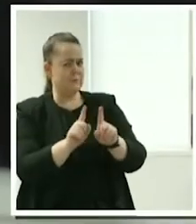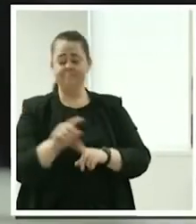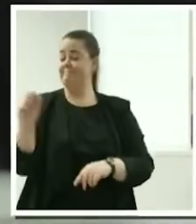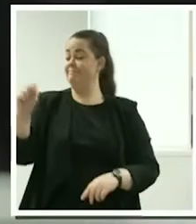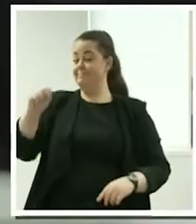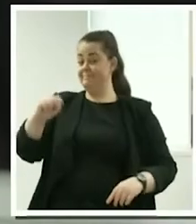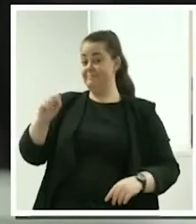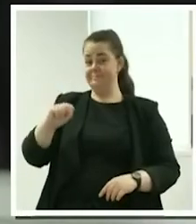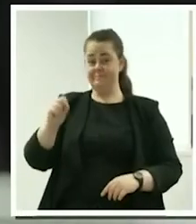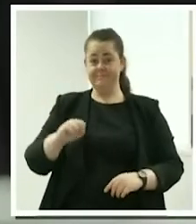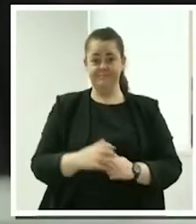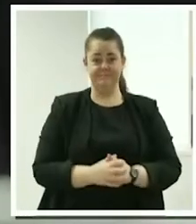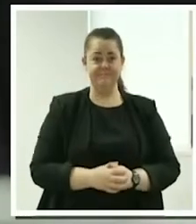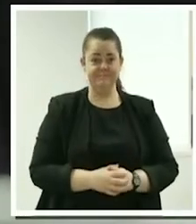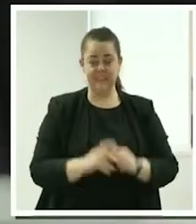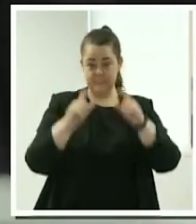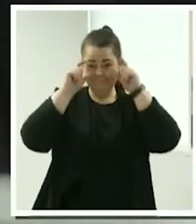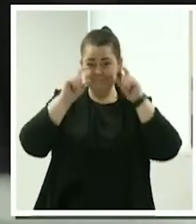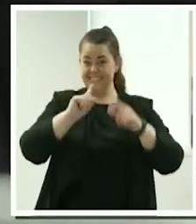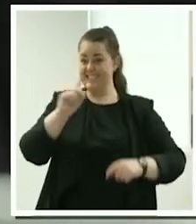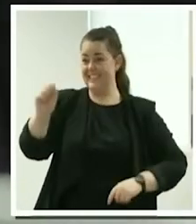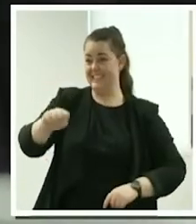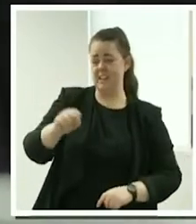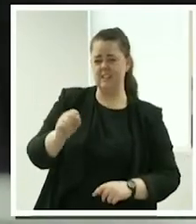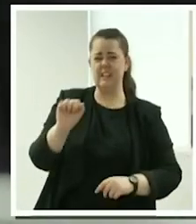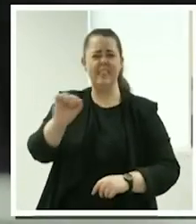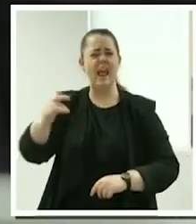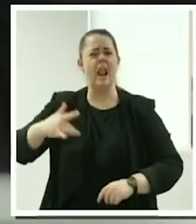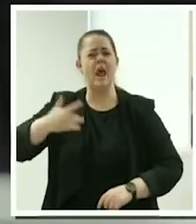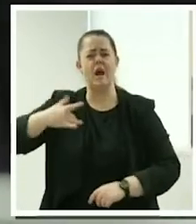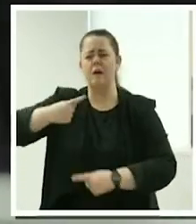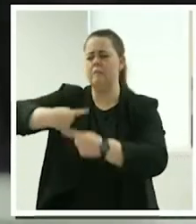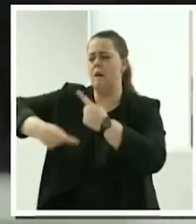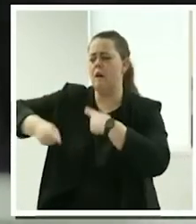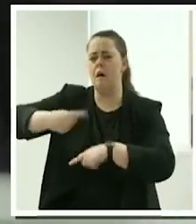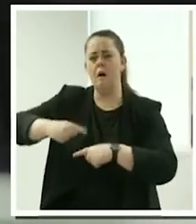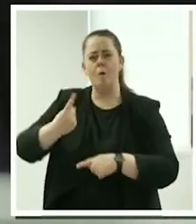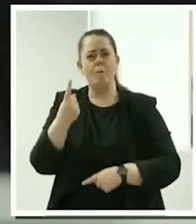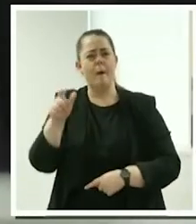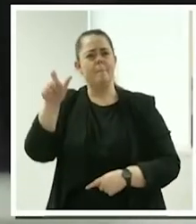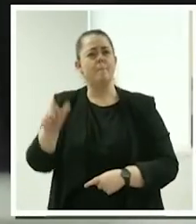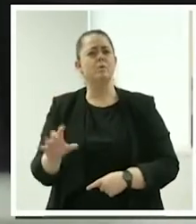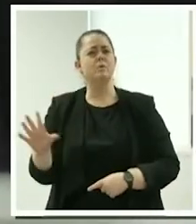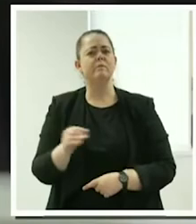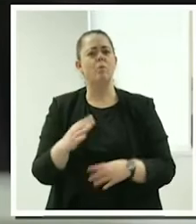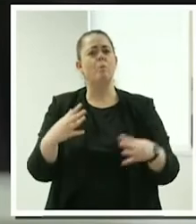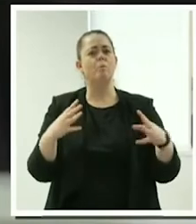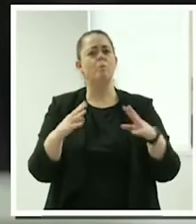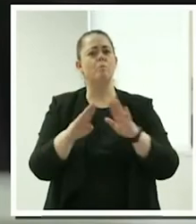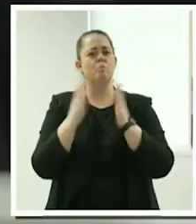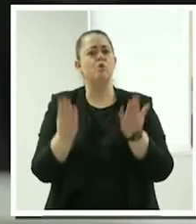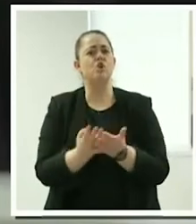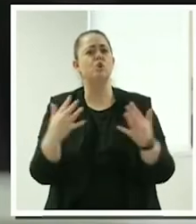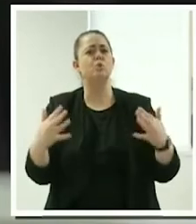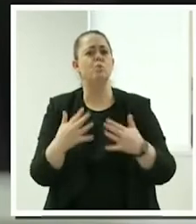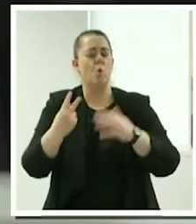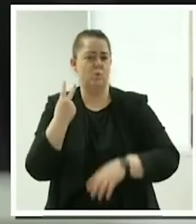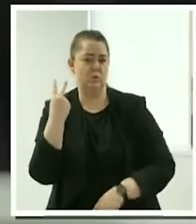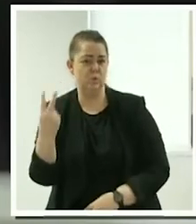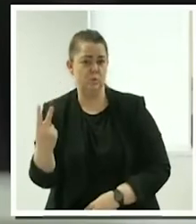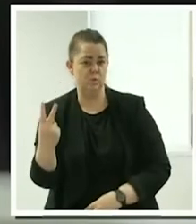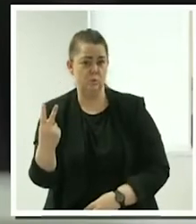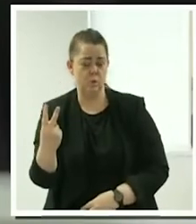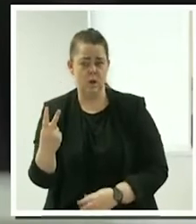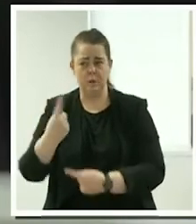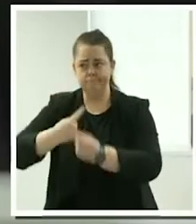i've got a war veteran from world war ii that i'm still working with you know and i worked for a man